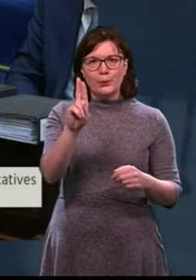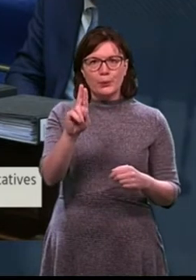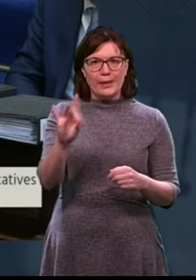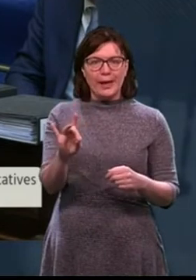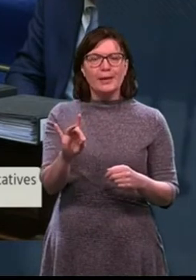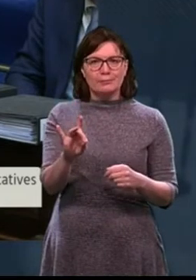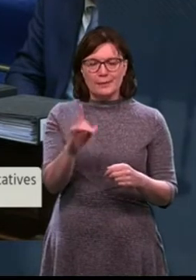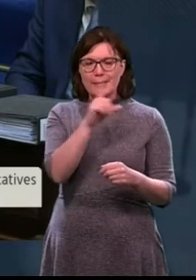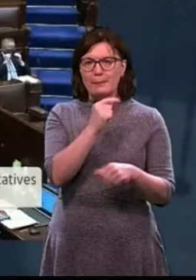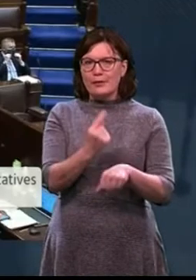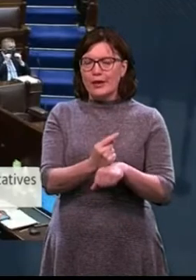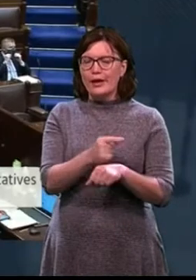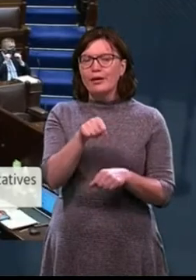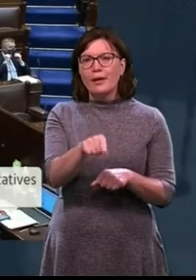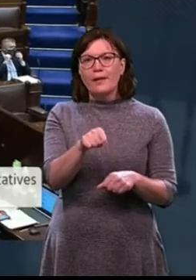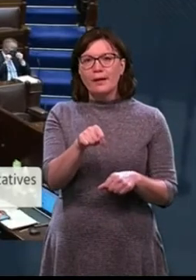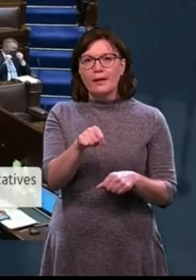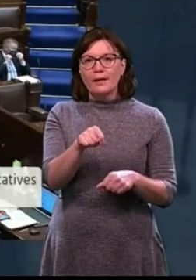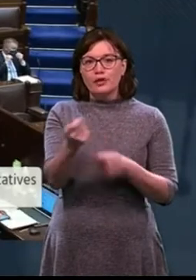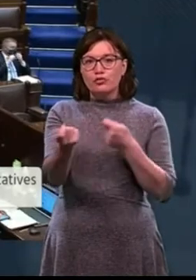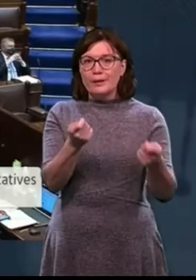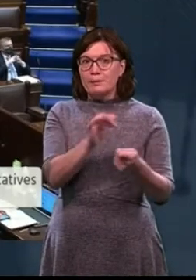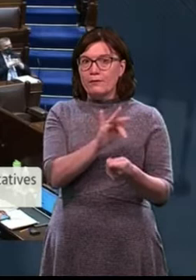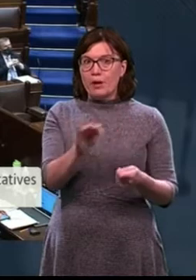227 children, the treatment was deemed to be risky.